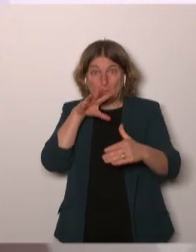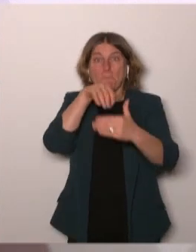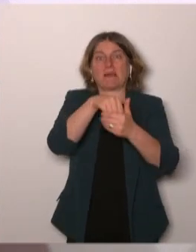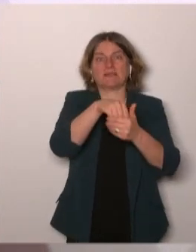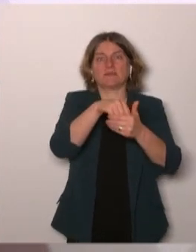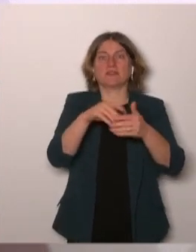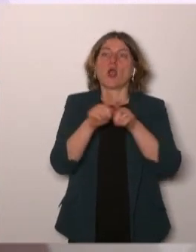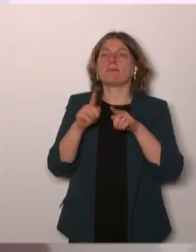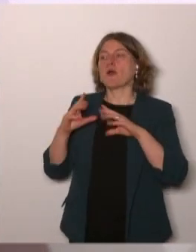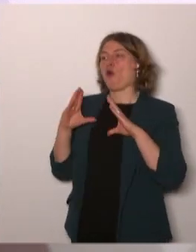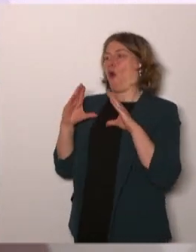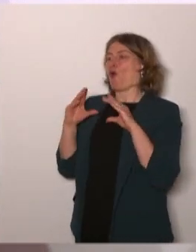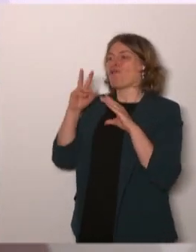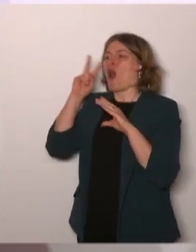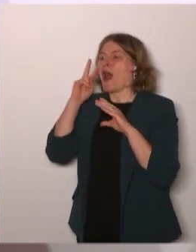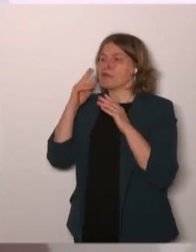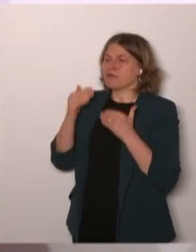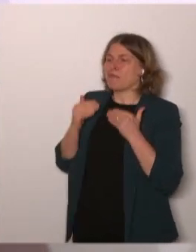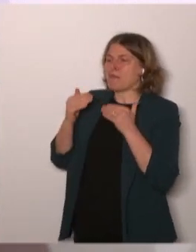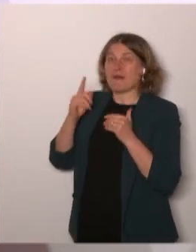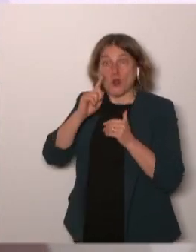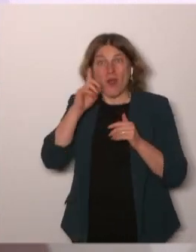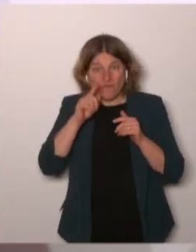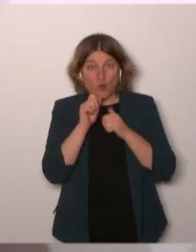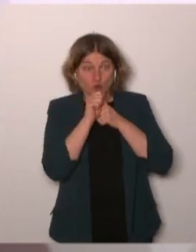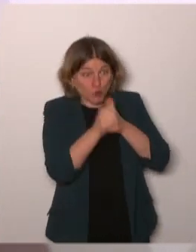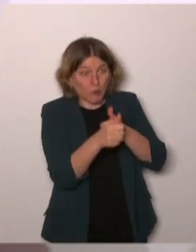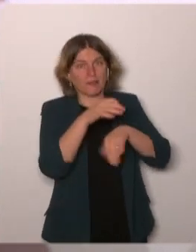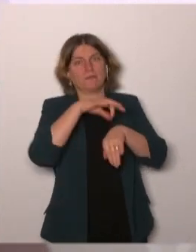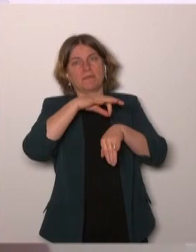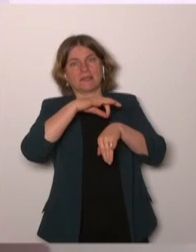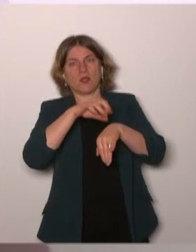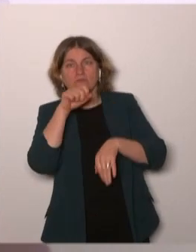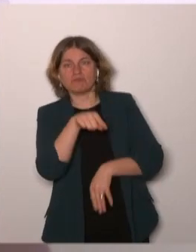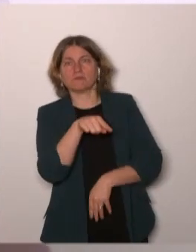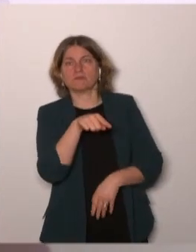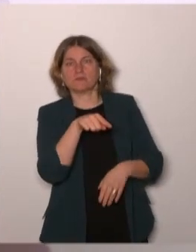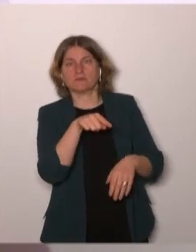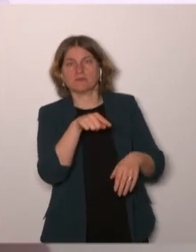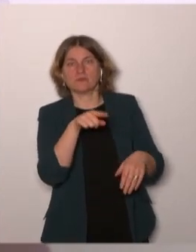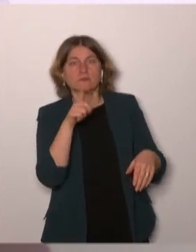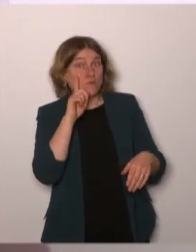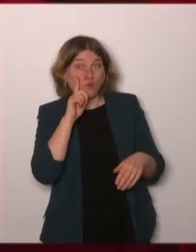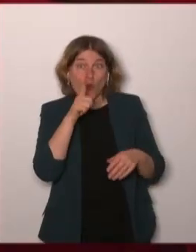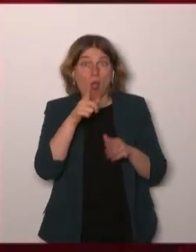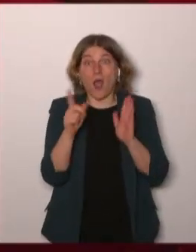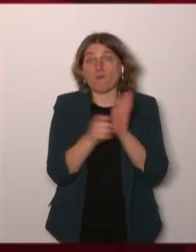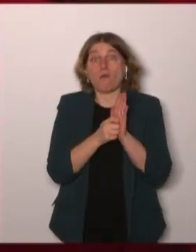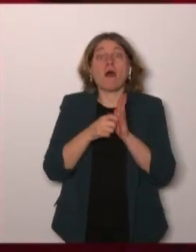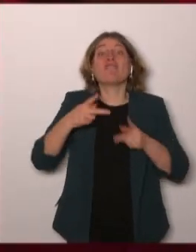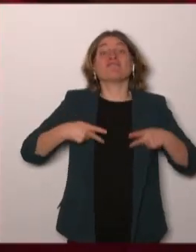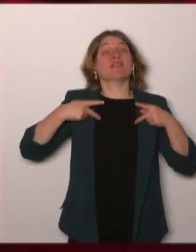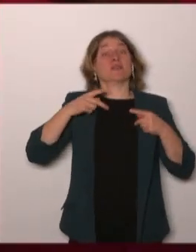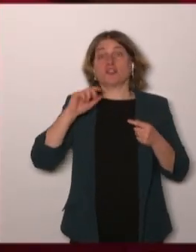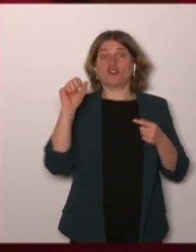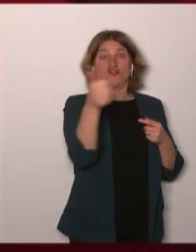of the patients it's in interest of everyone because everyone can be a patient at any point in time there's a question from